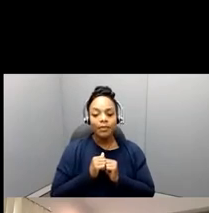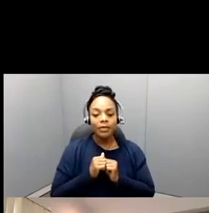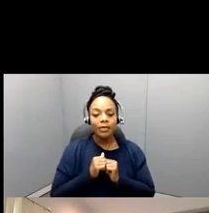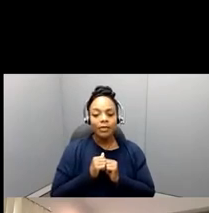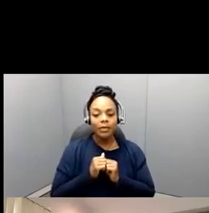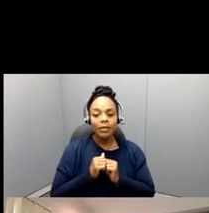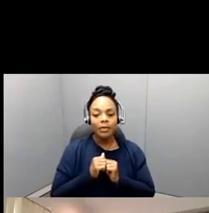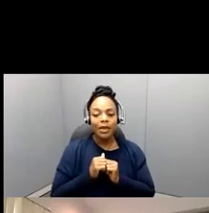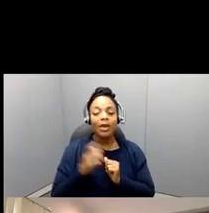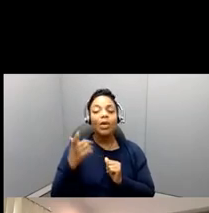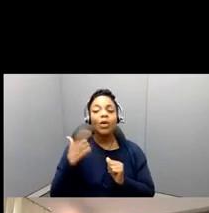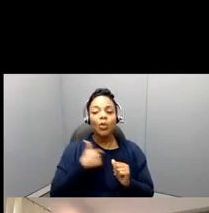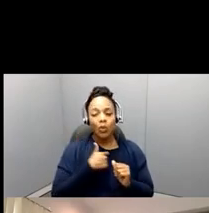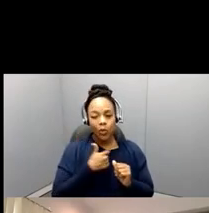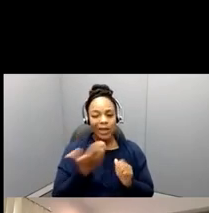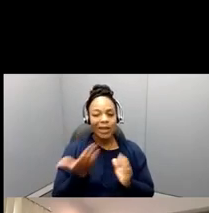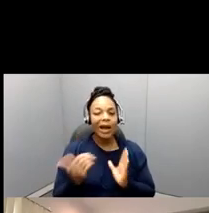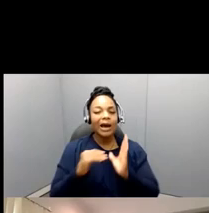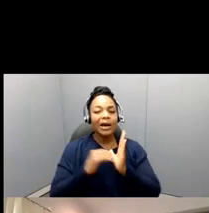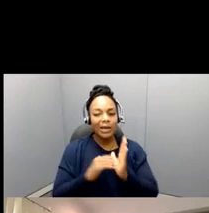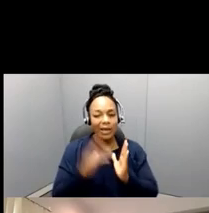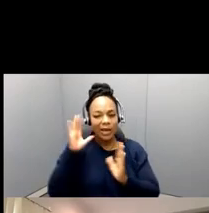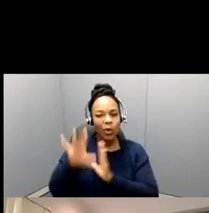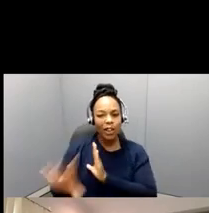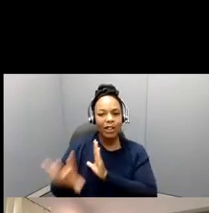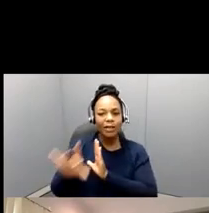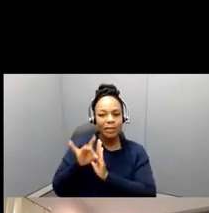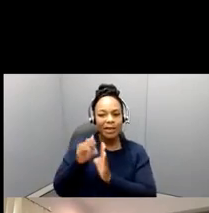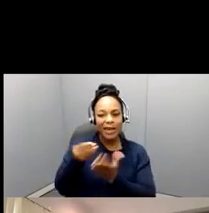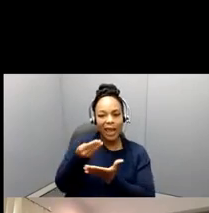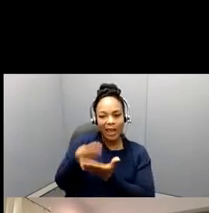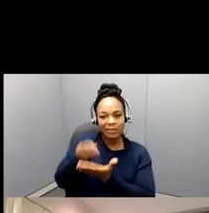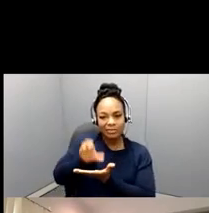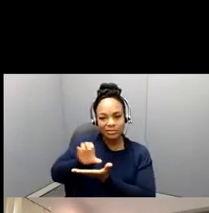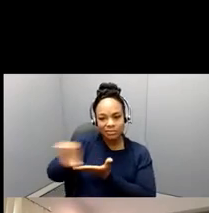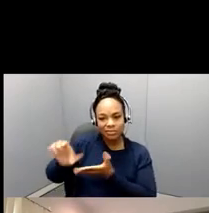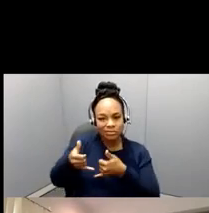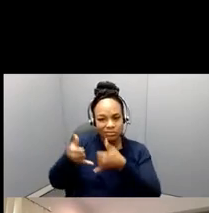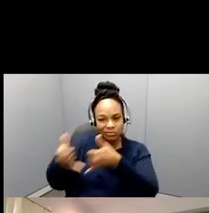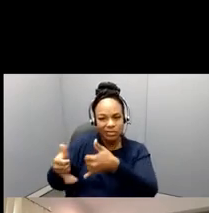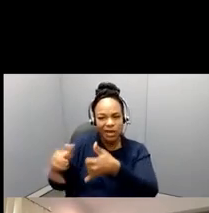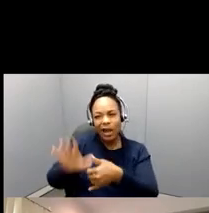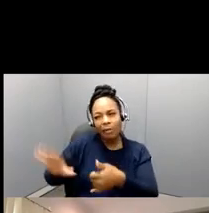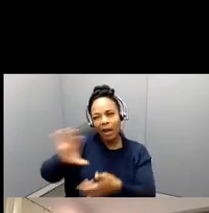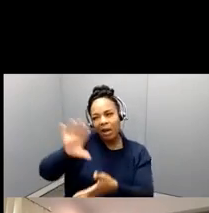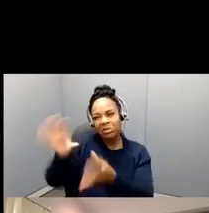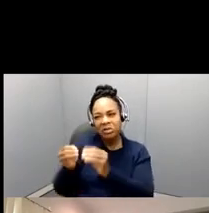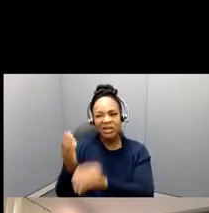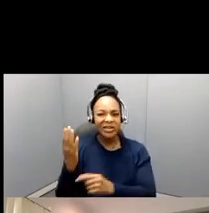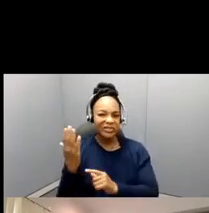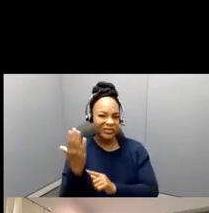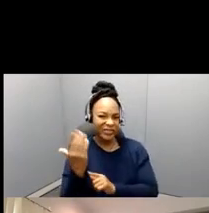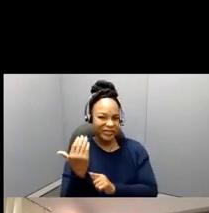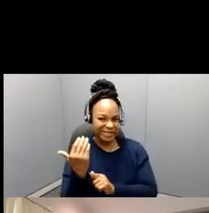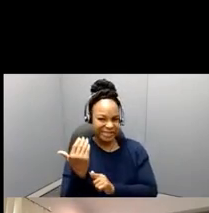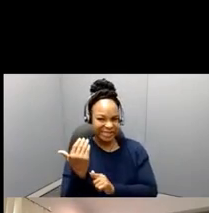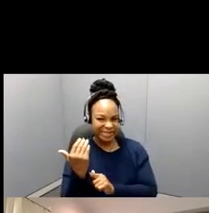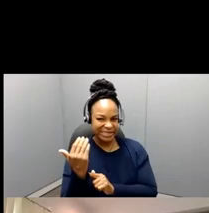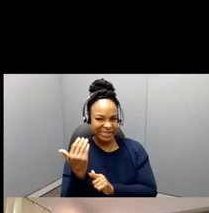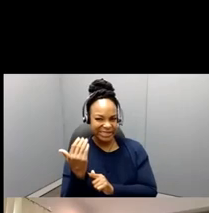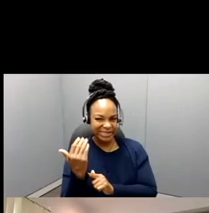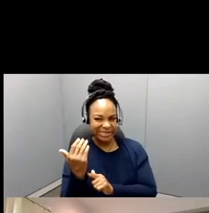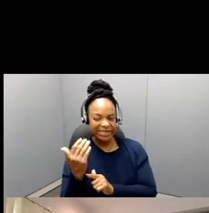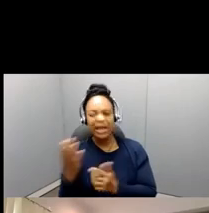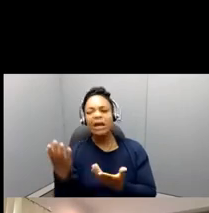15 or so of these fellowships or somewhere, and, and, and in some form either of has been, uh, full fellowships or a travel award,